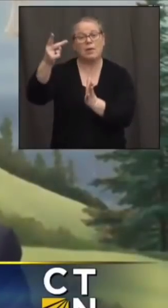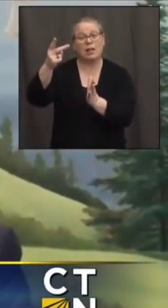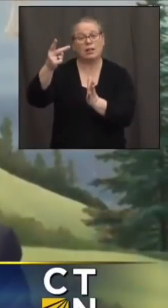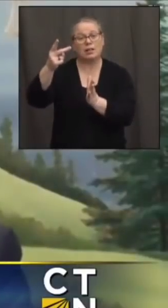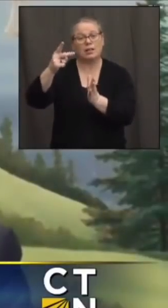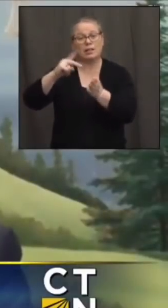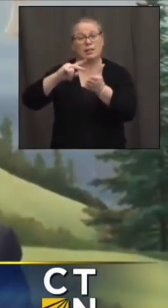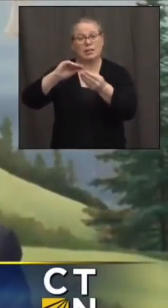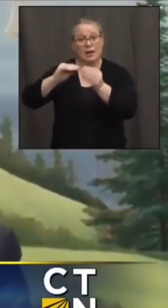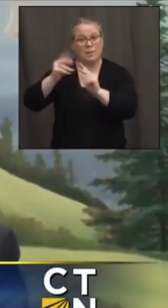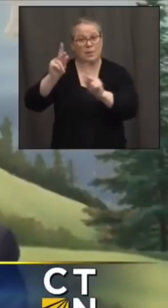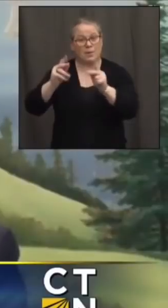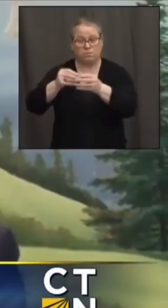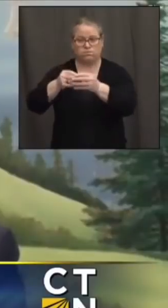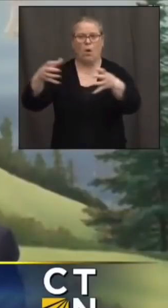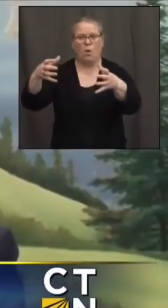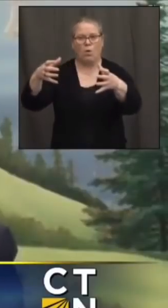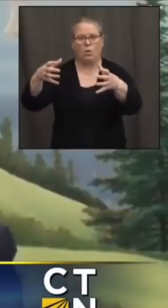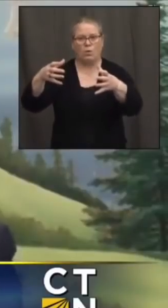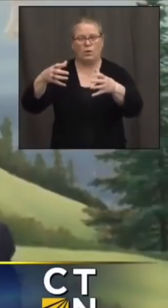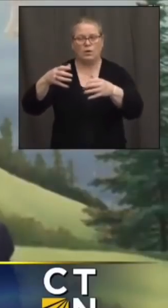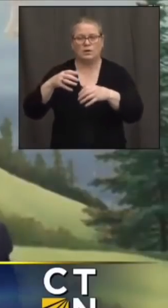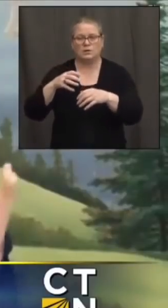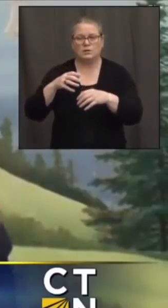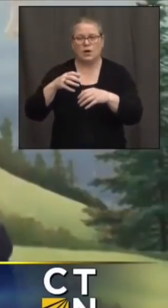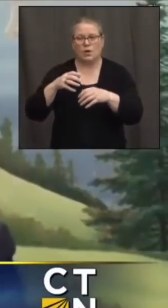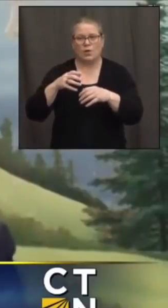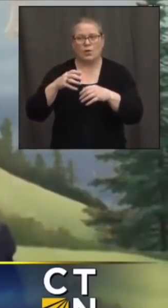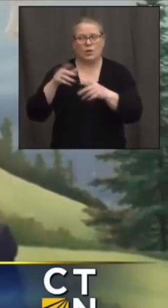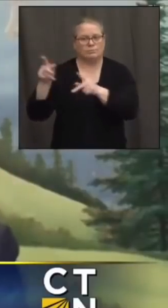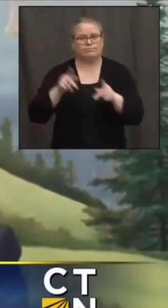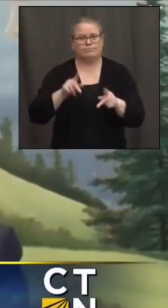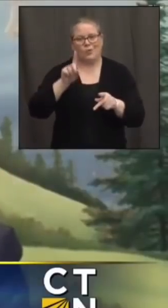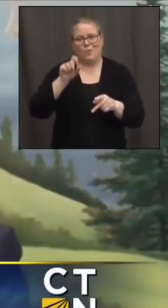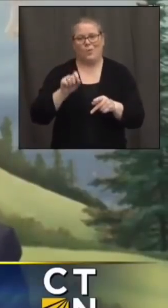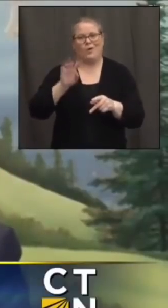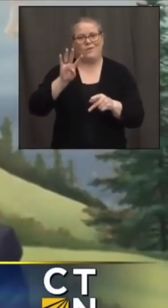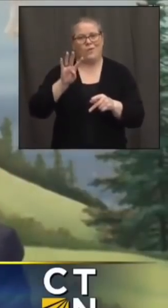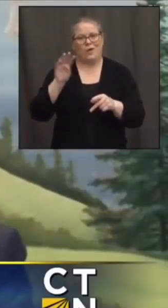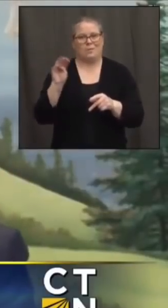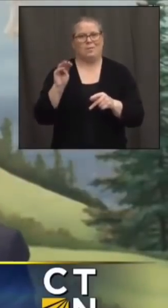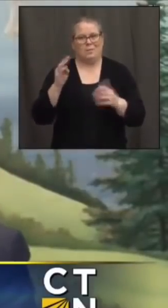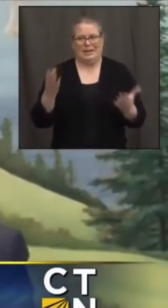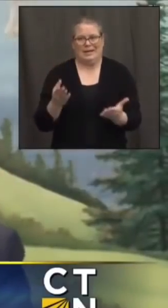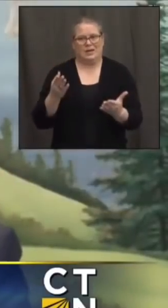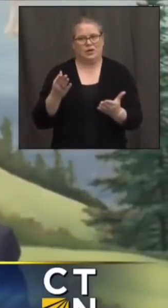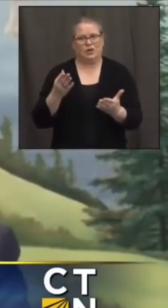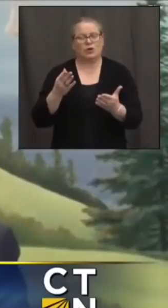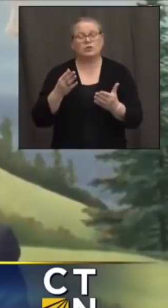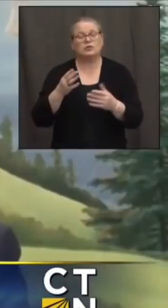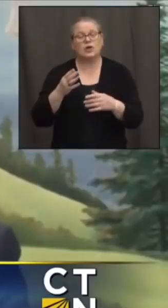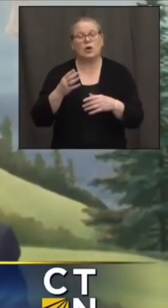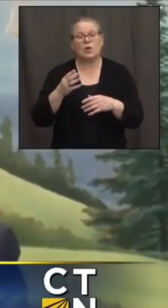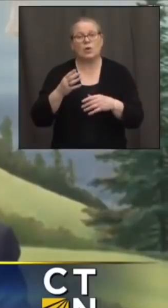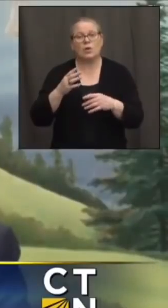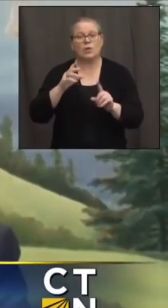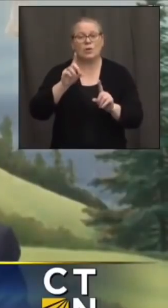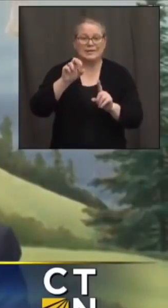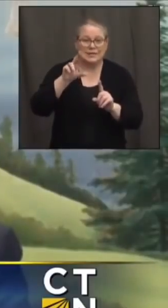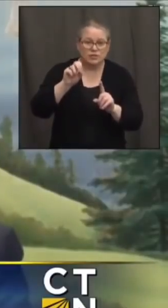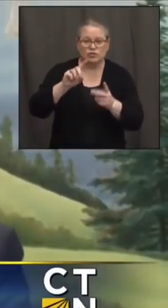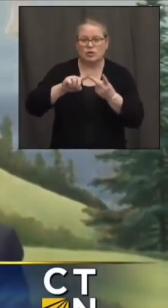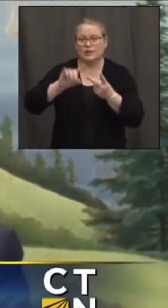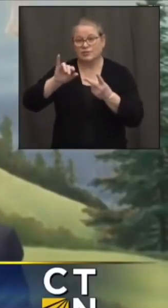of all the adults in this uh state so uh they didn't really narrow the aperture much but that's deirdre and josh and the